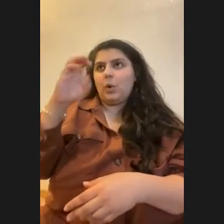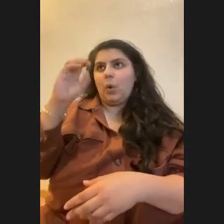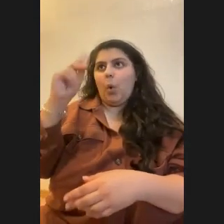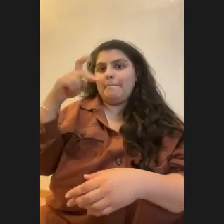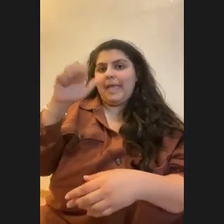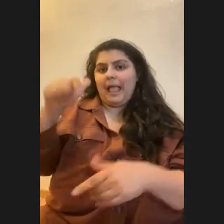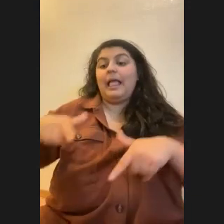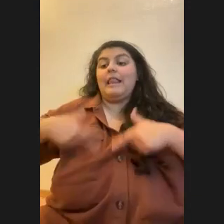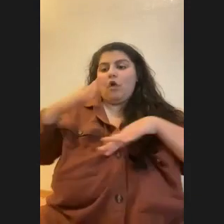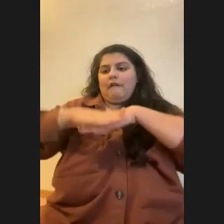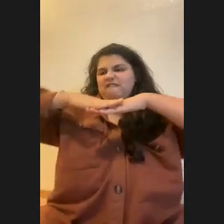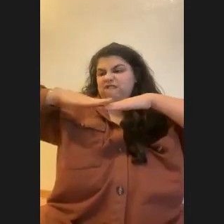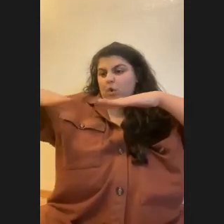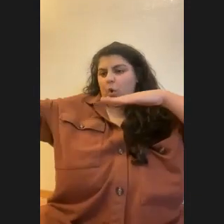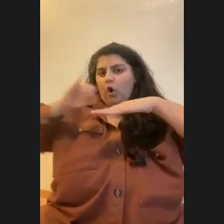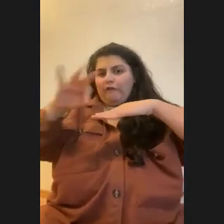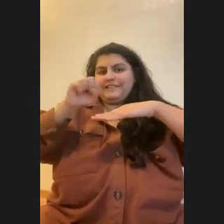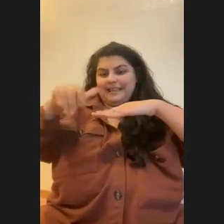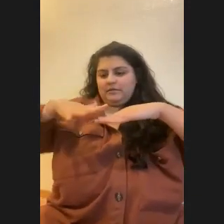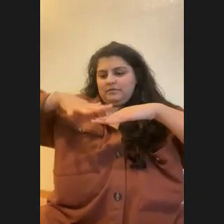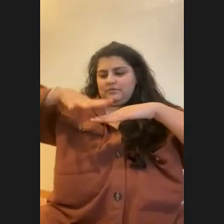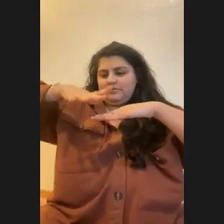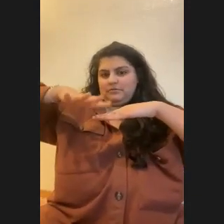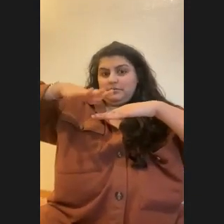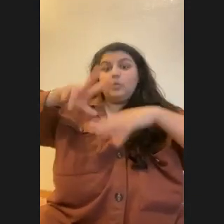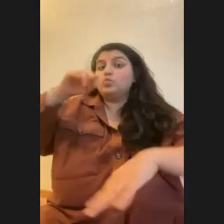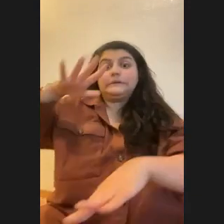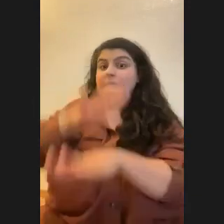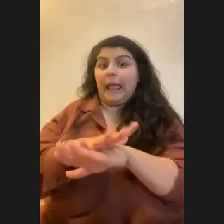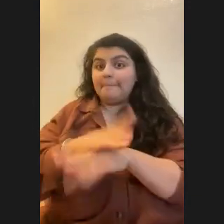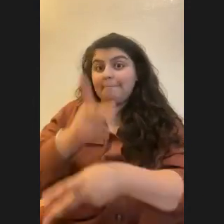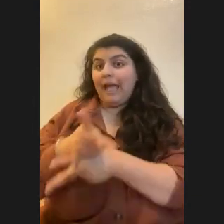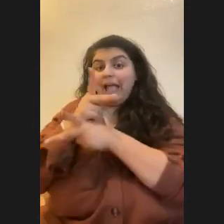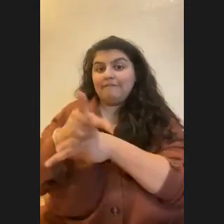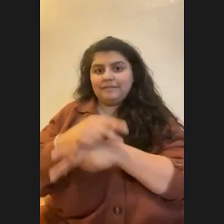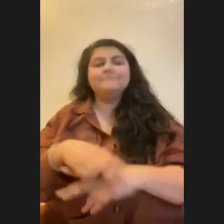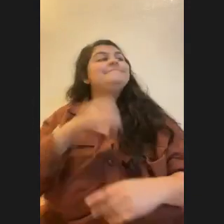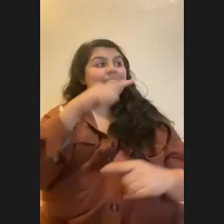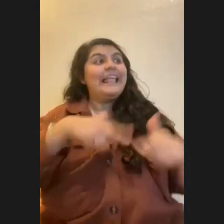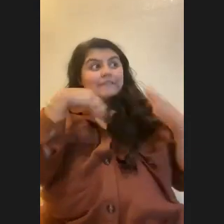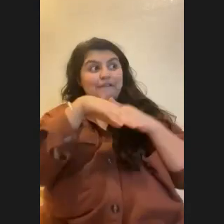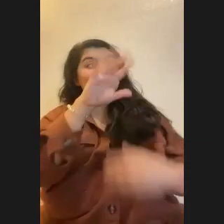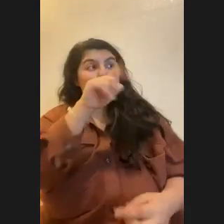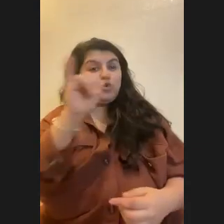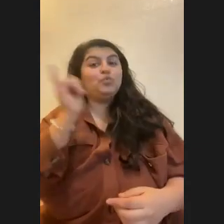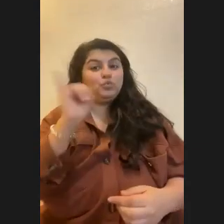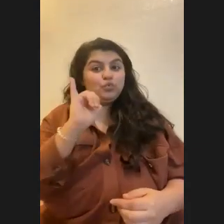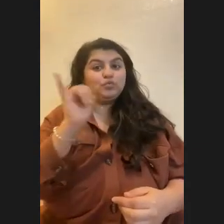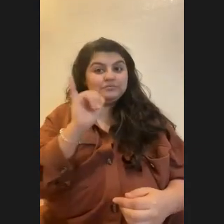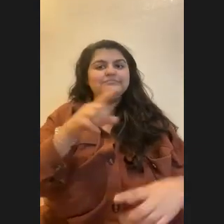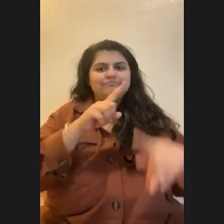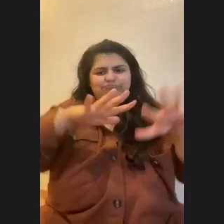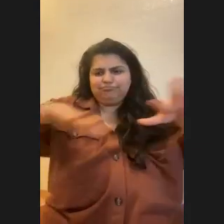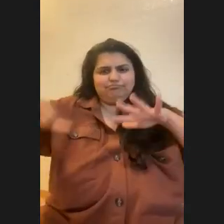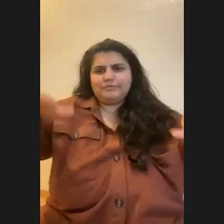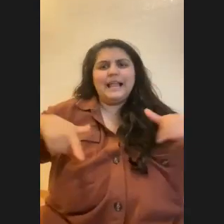sea, which are, they're cool. They like float. Don't be careful not to step on them. Yeah. They live in Florida too. They live all over the place. Those are really,